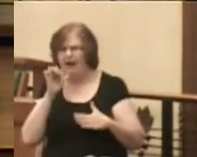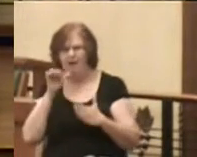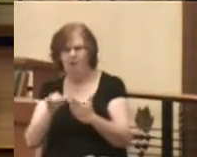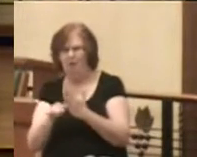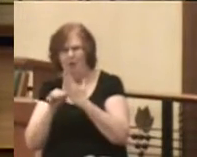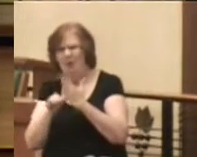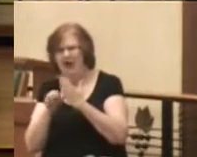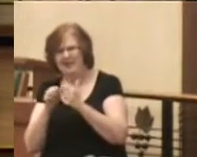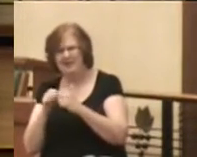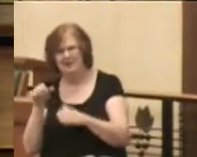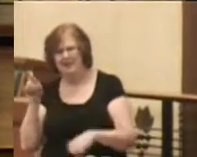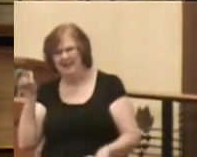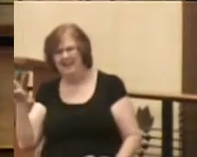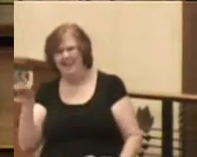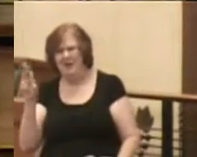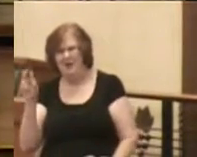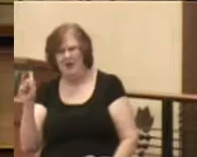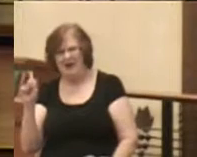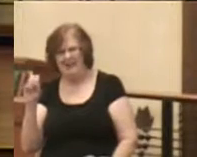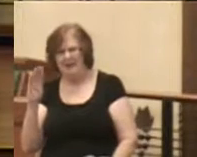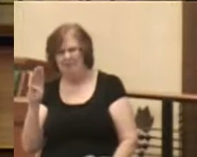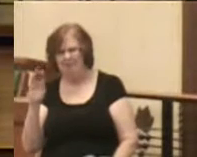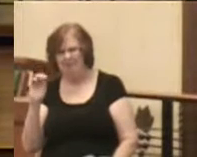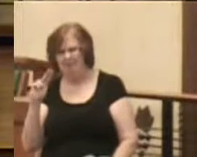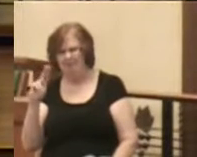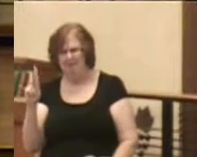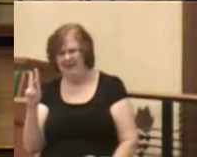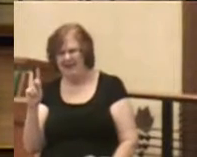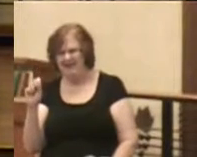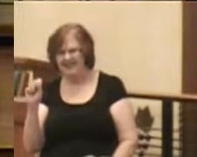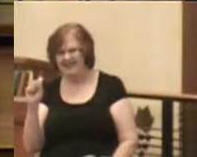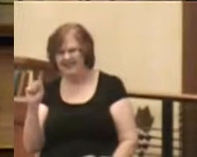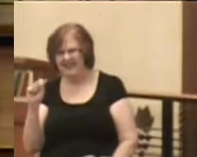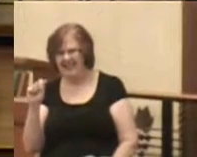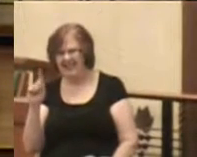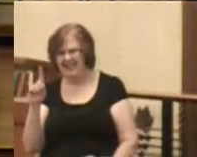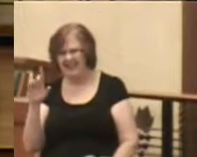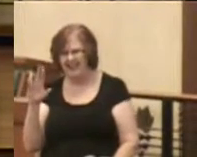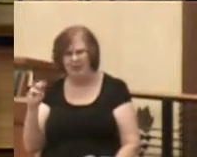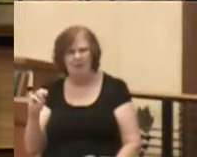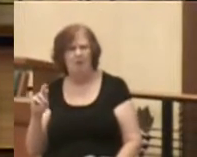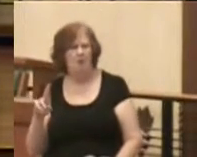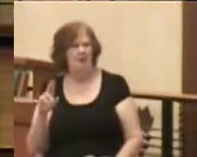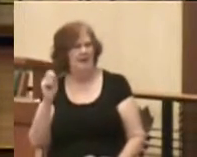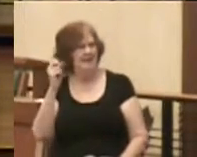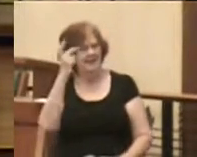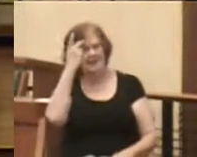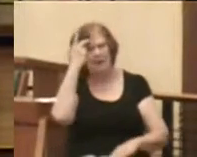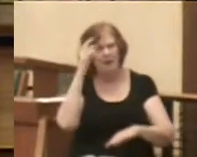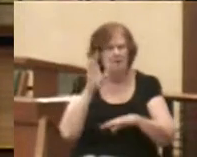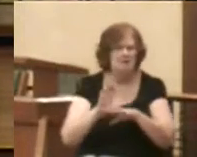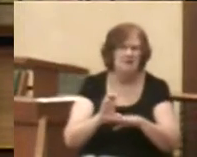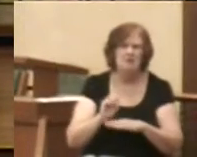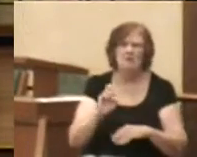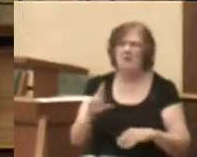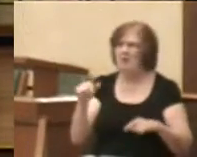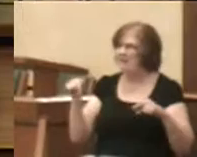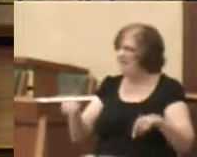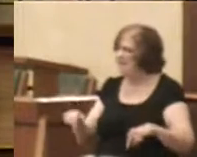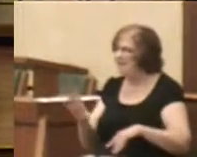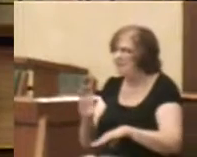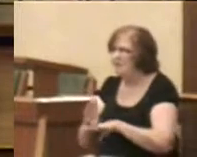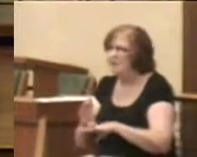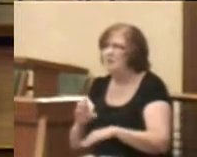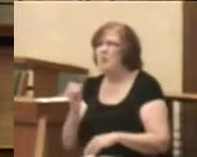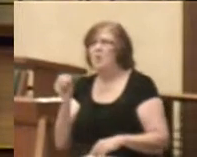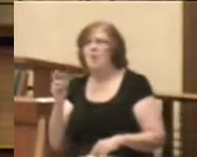too impressed with the St. Paul Cathedral or with Bethel Lutheran Church